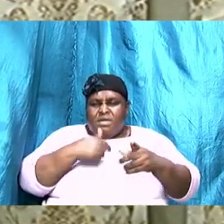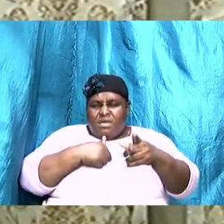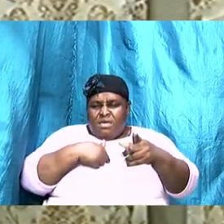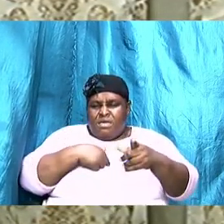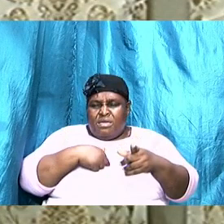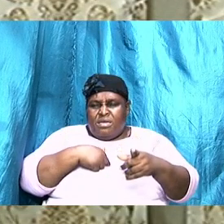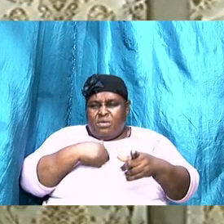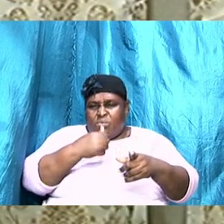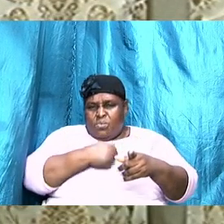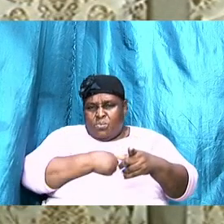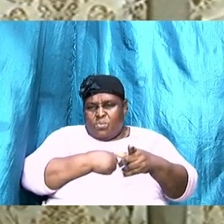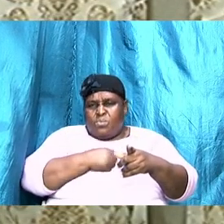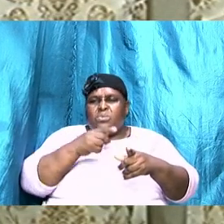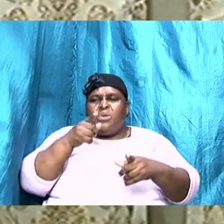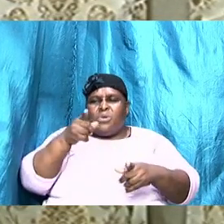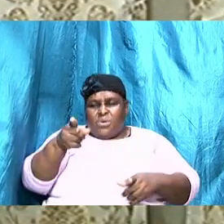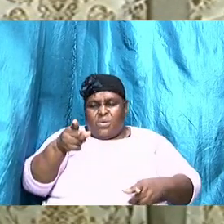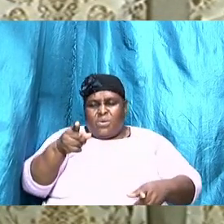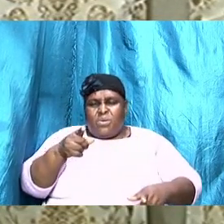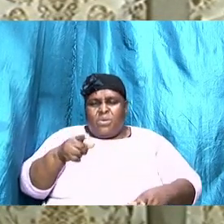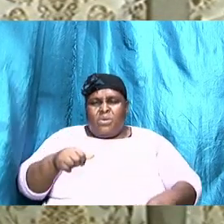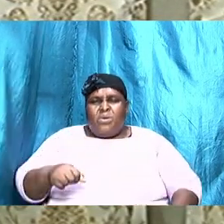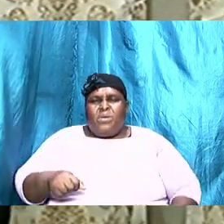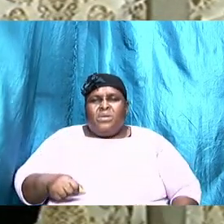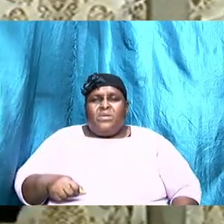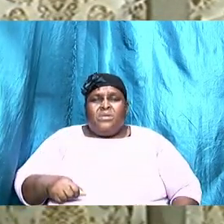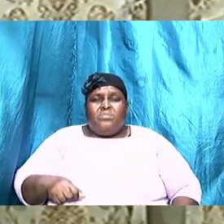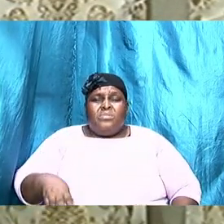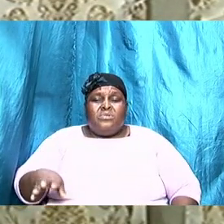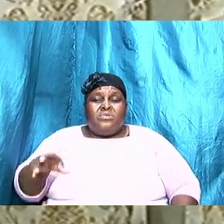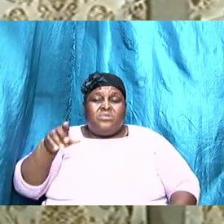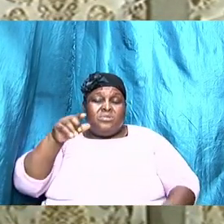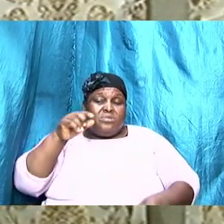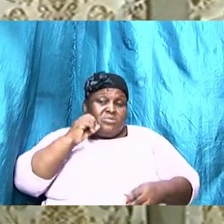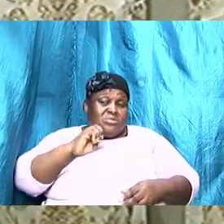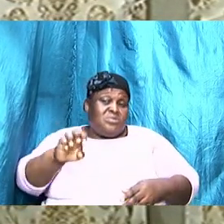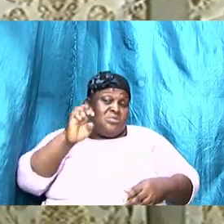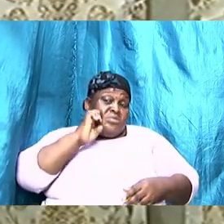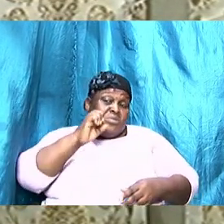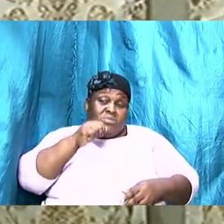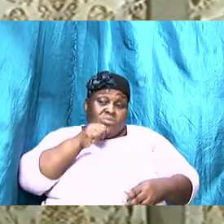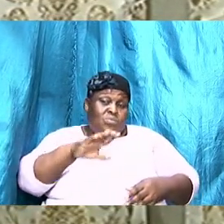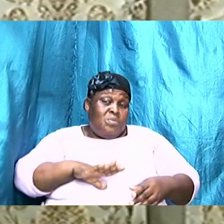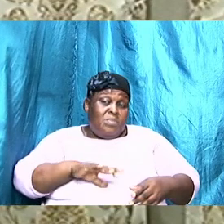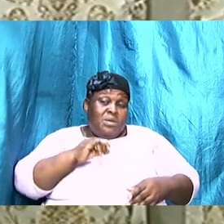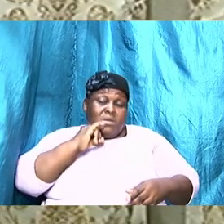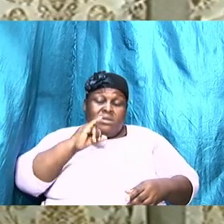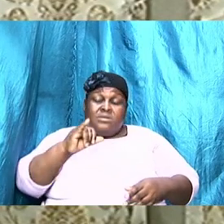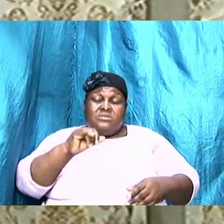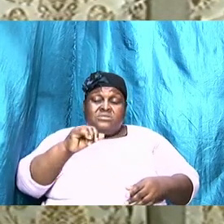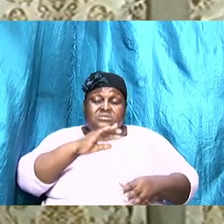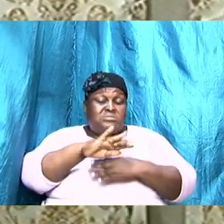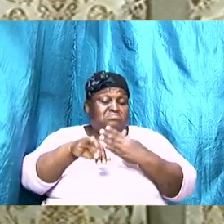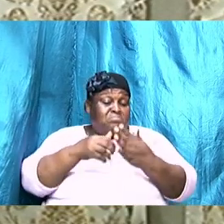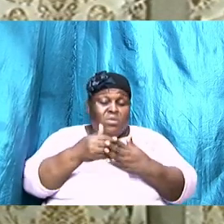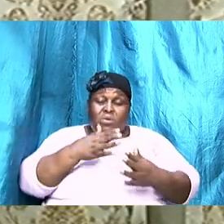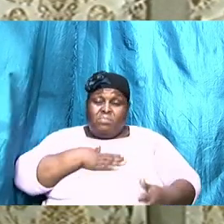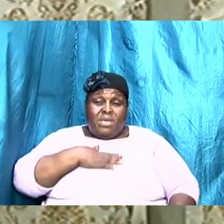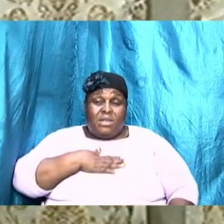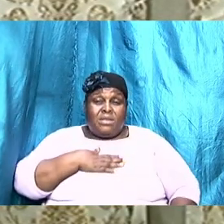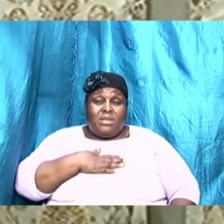derogatory way but it is suggesting that she's mine all mine so in a